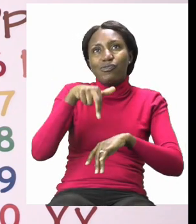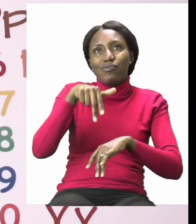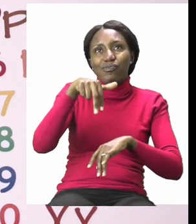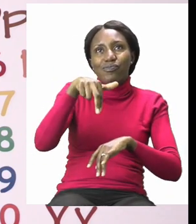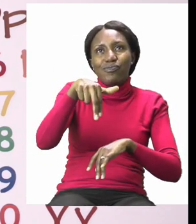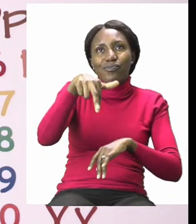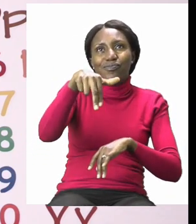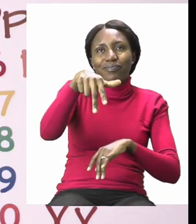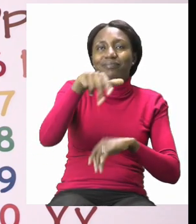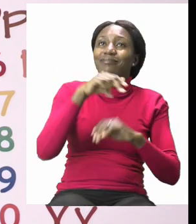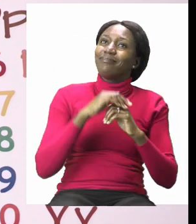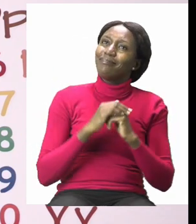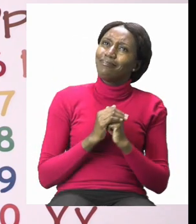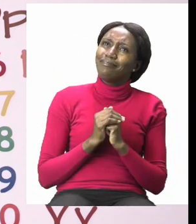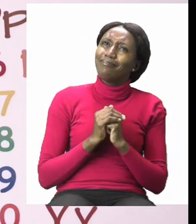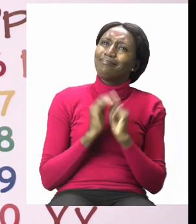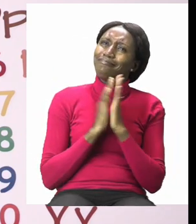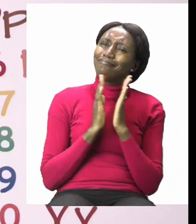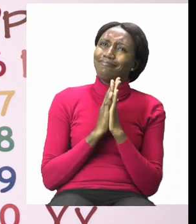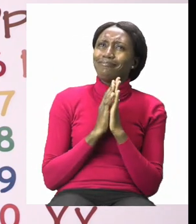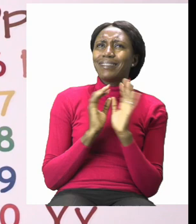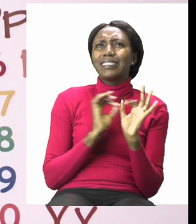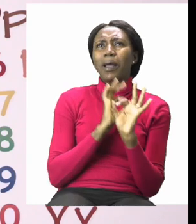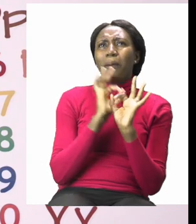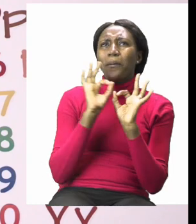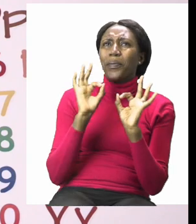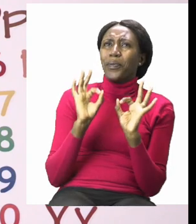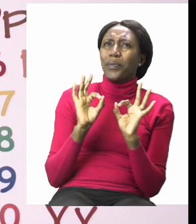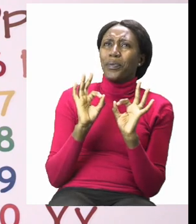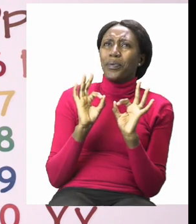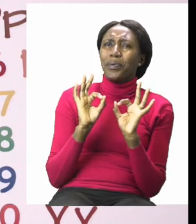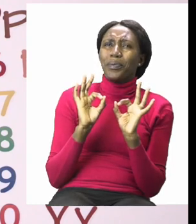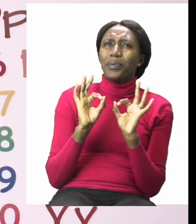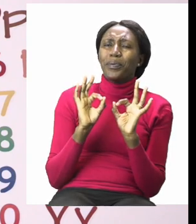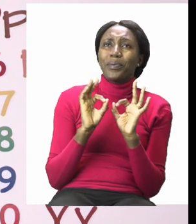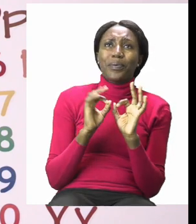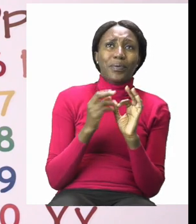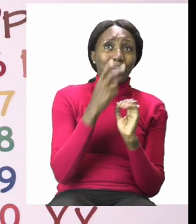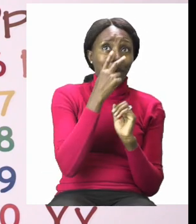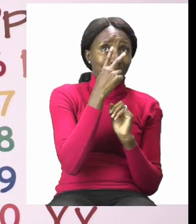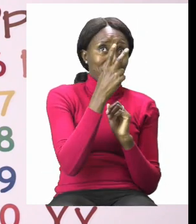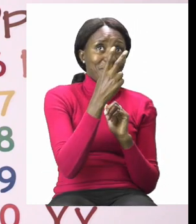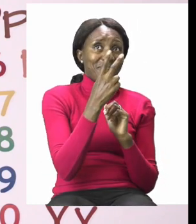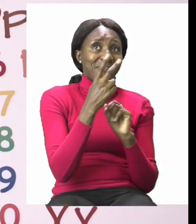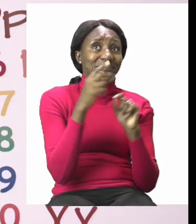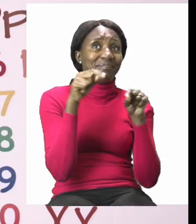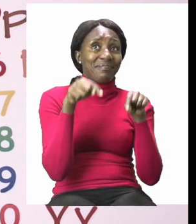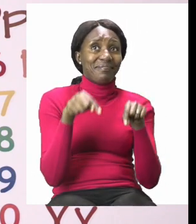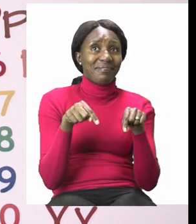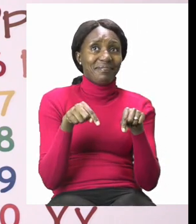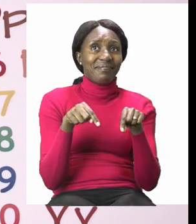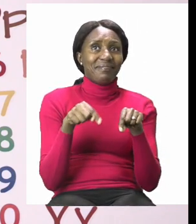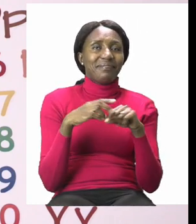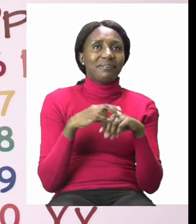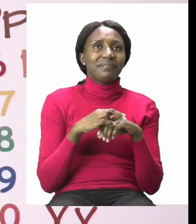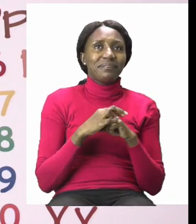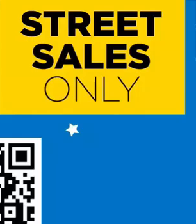friends make it look beautiful and I will see you soon after the advert break.